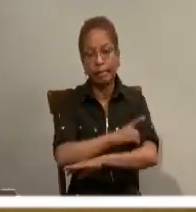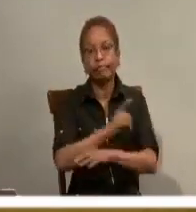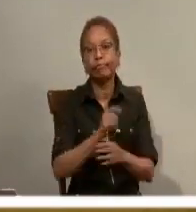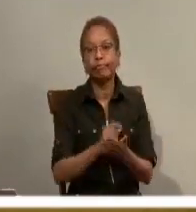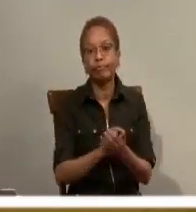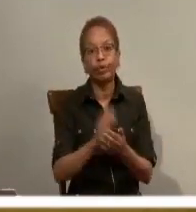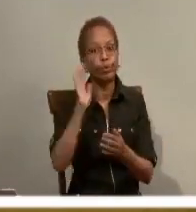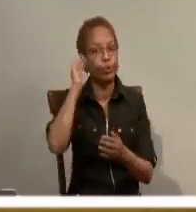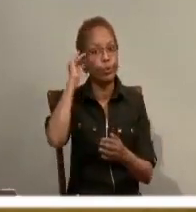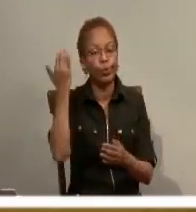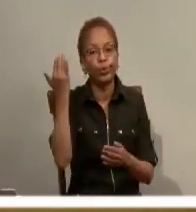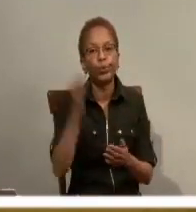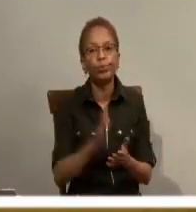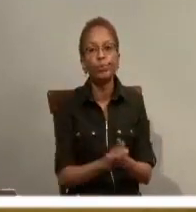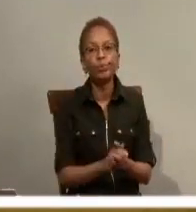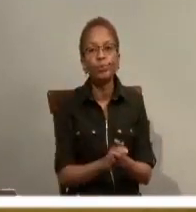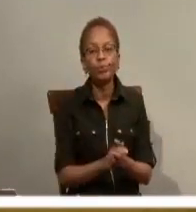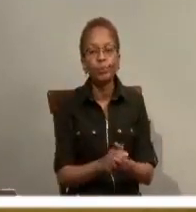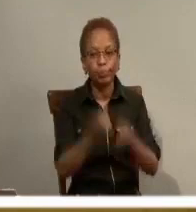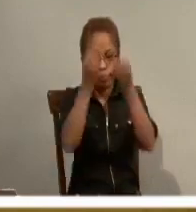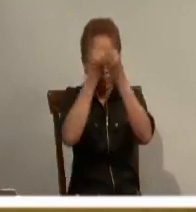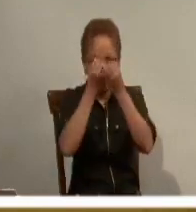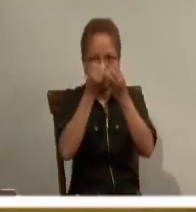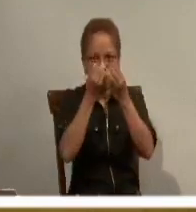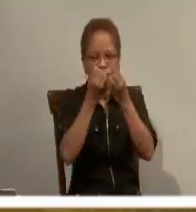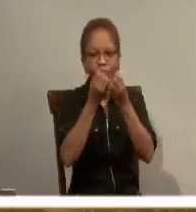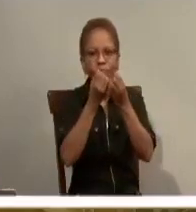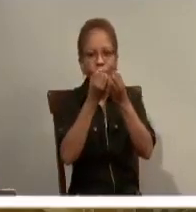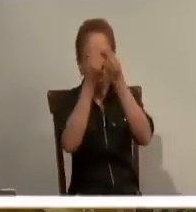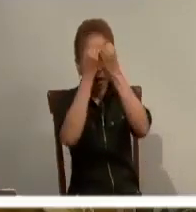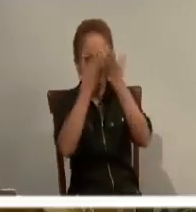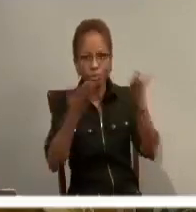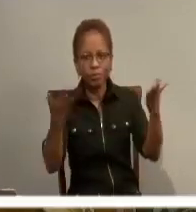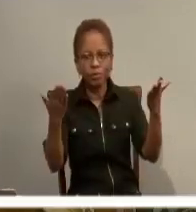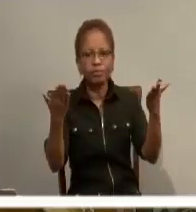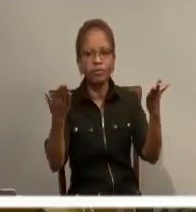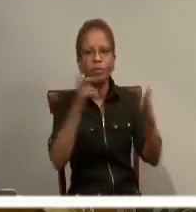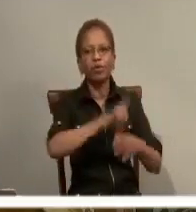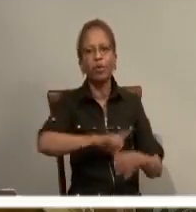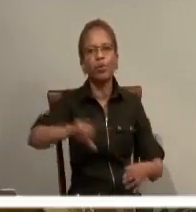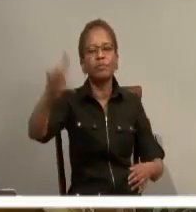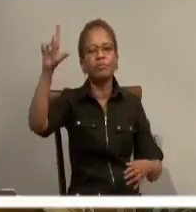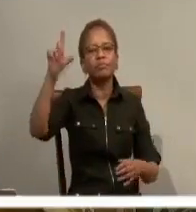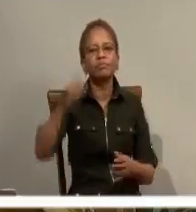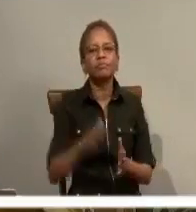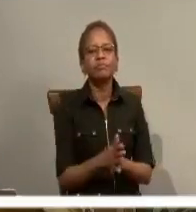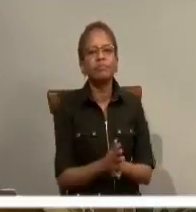hour. The gospel of the Lord. Praise to you, Lord Jesus Christ.